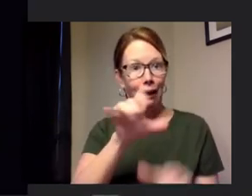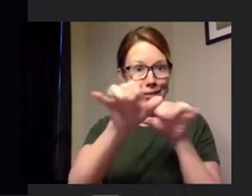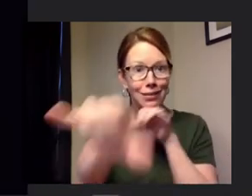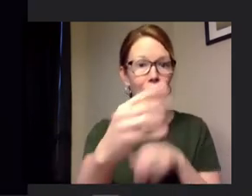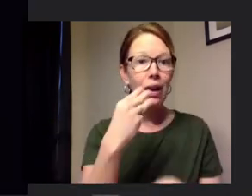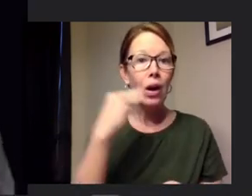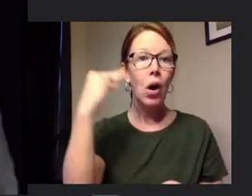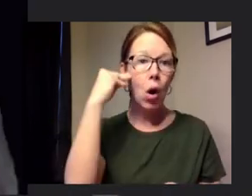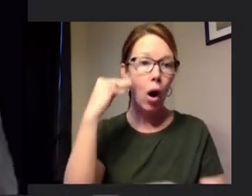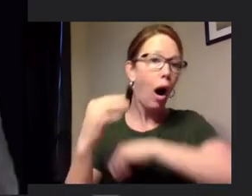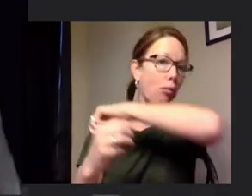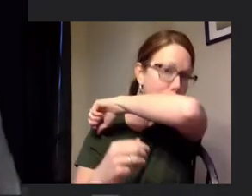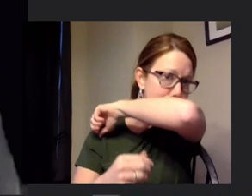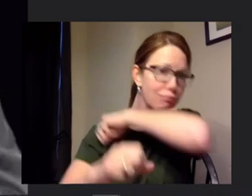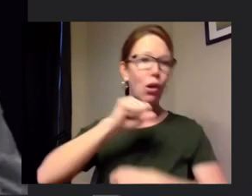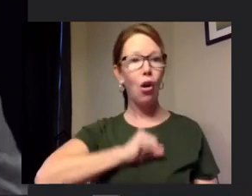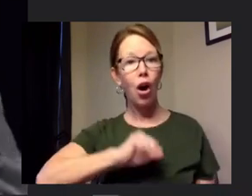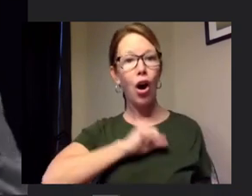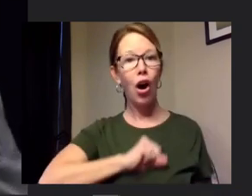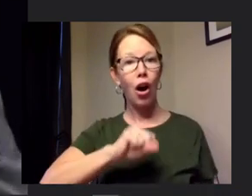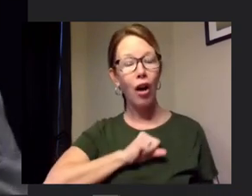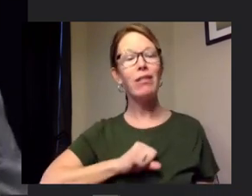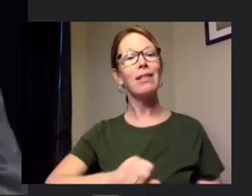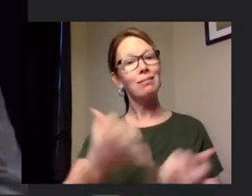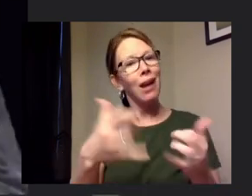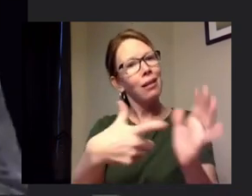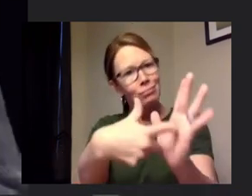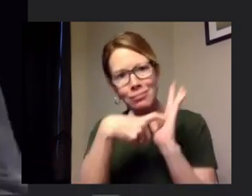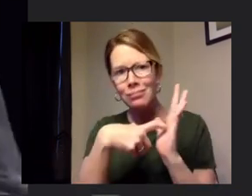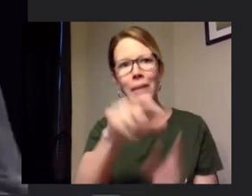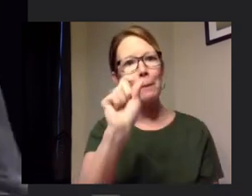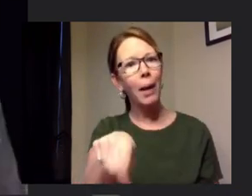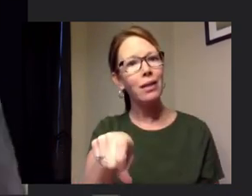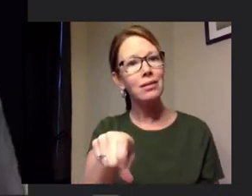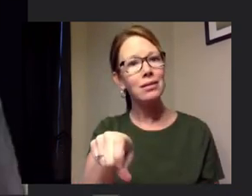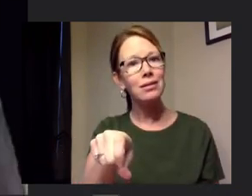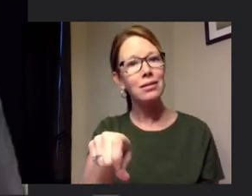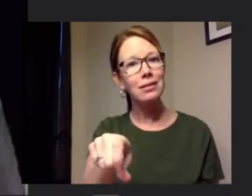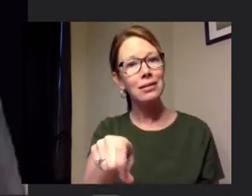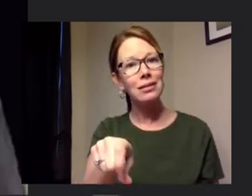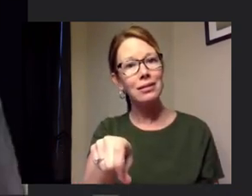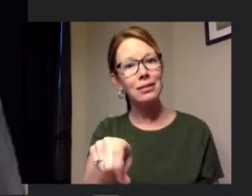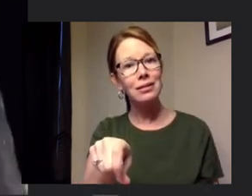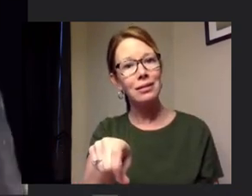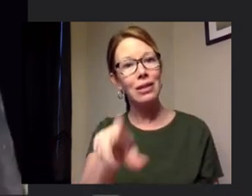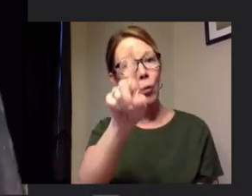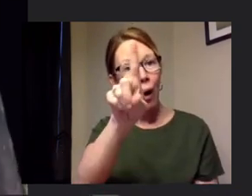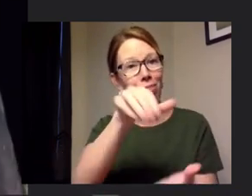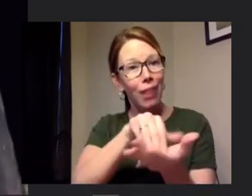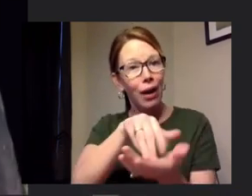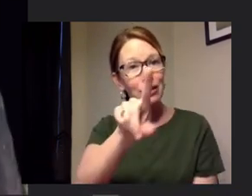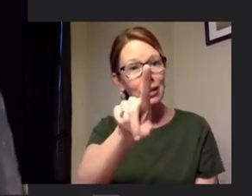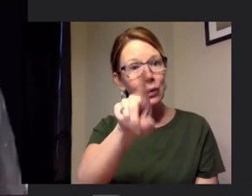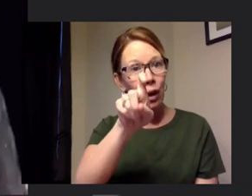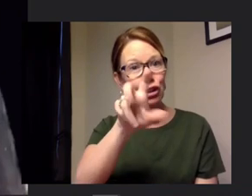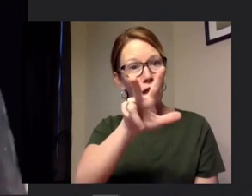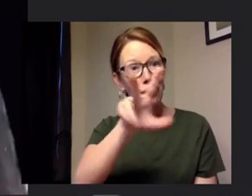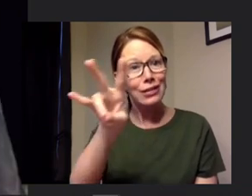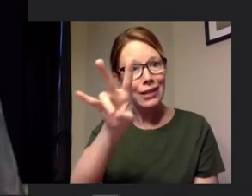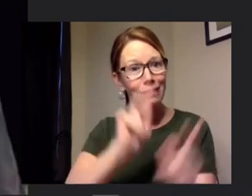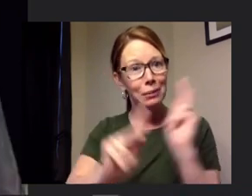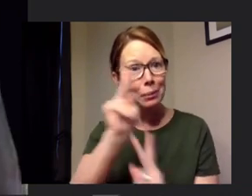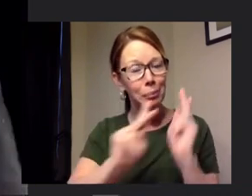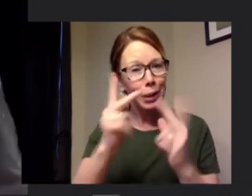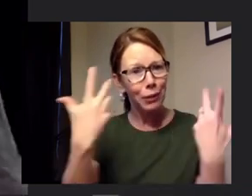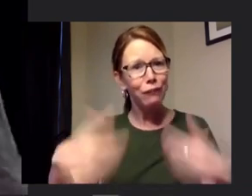to cover your cough all that stuff now is the time 1137 cases that's a lot and it's going to get bigger and